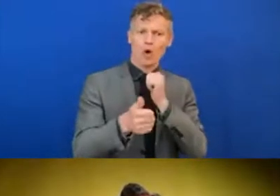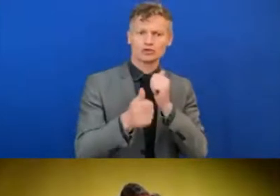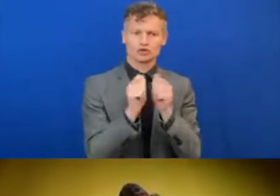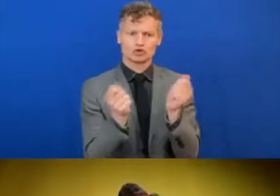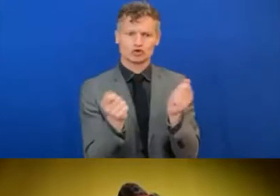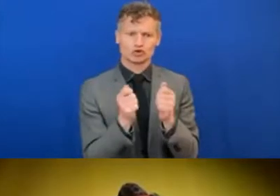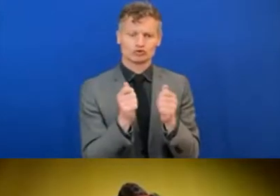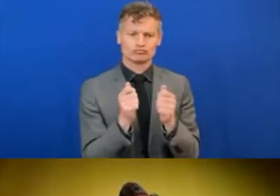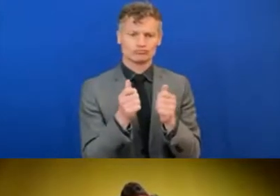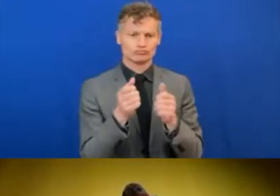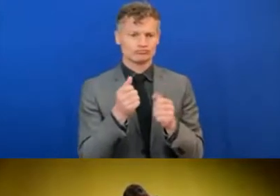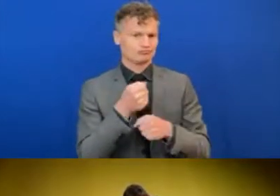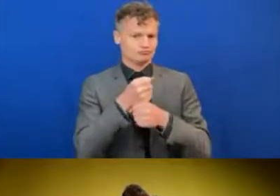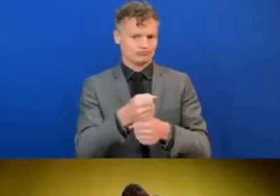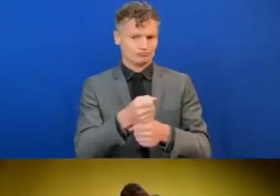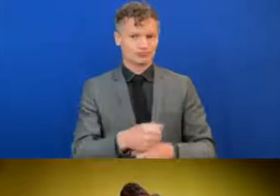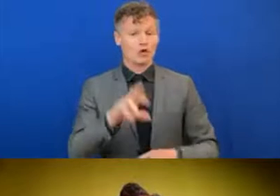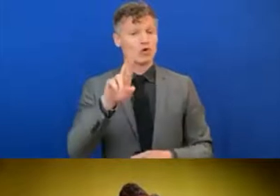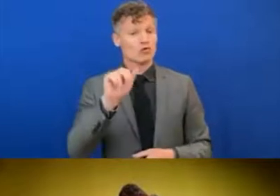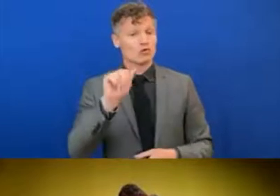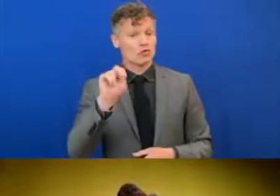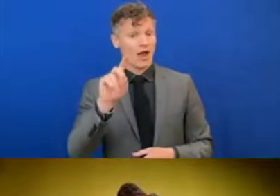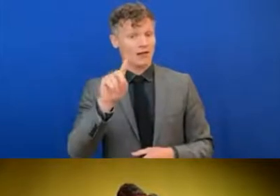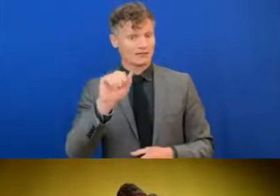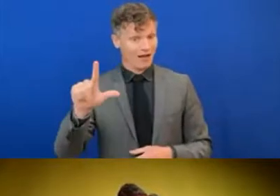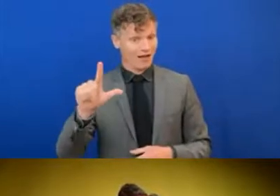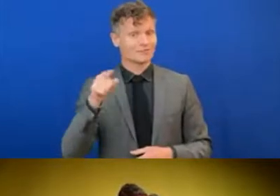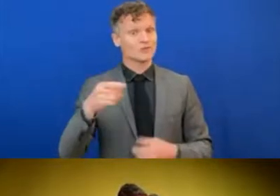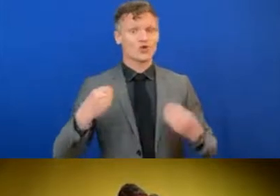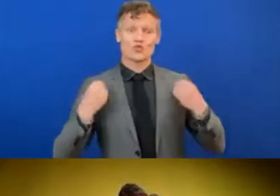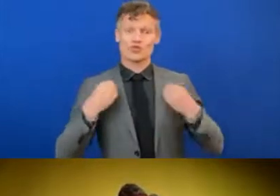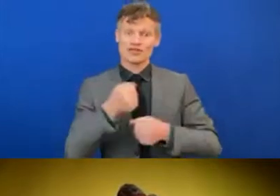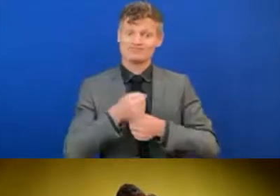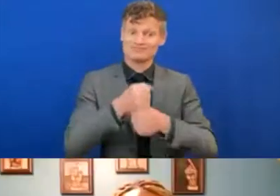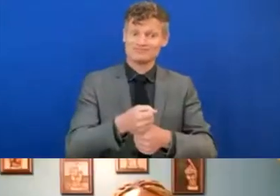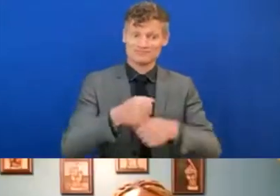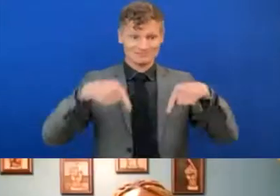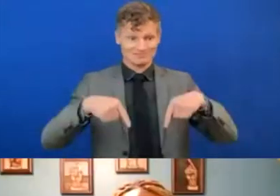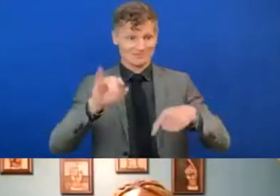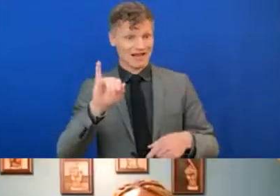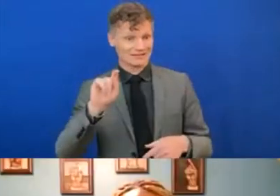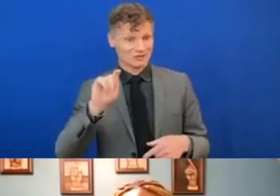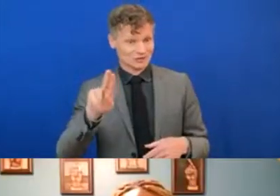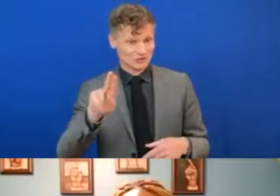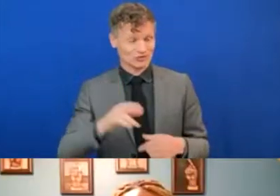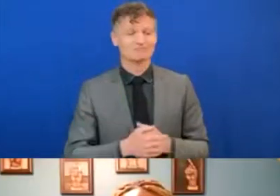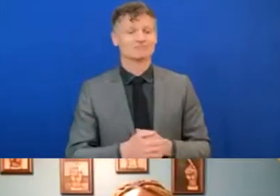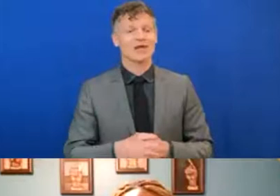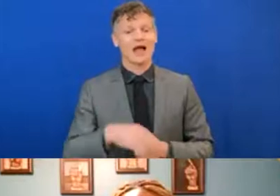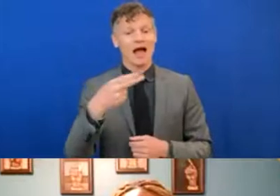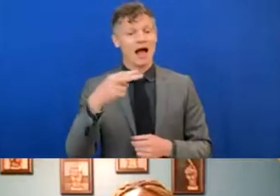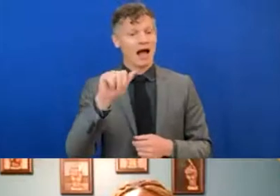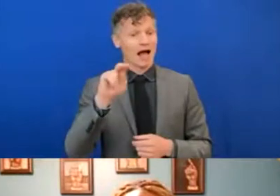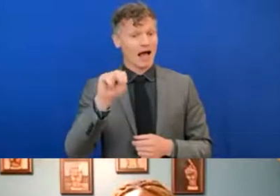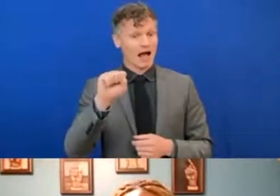Engagement Representative at the ITU. Hans Vestberg, Chairman and CEO of Verizon Communications.